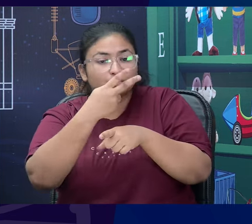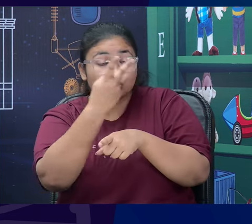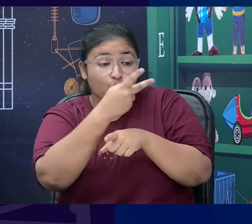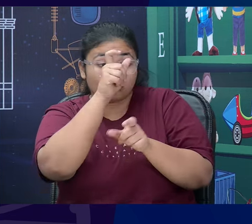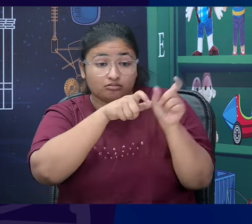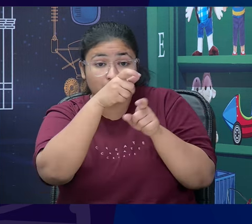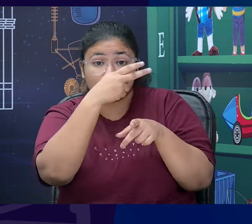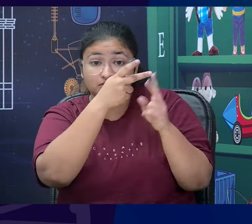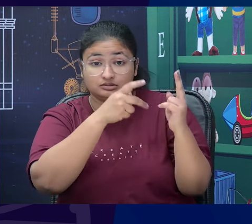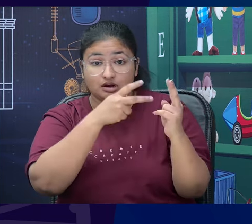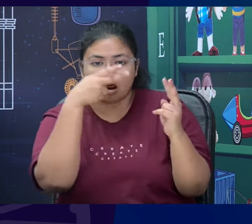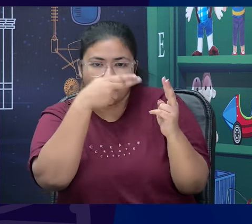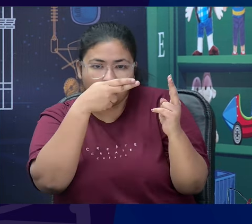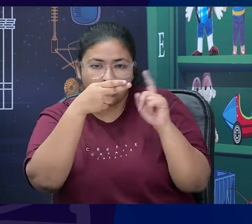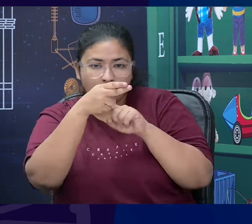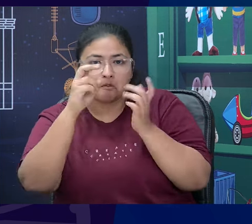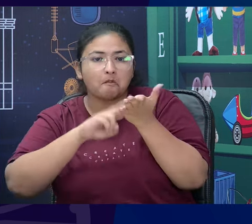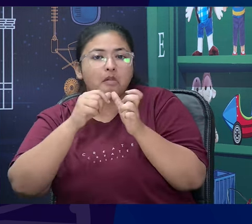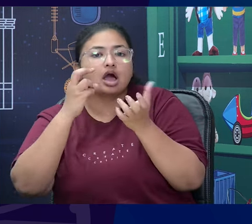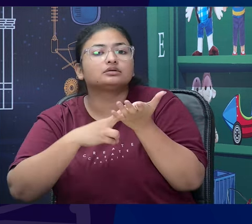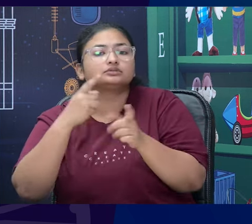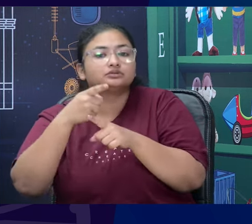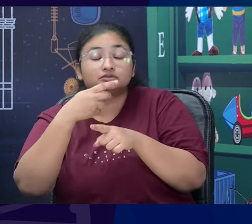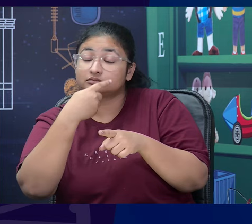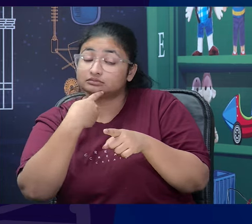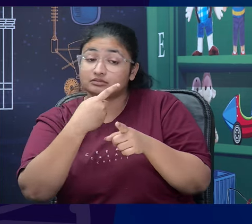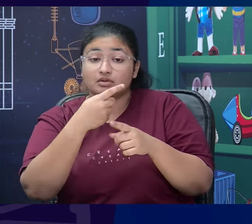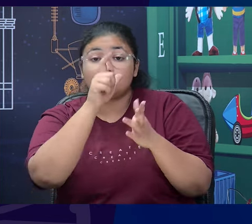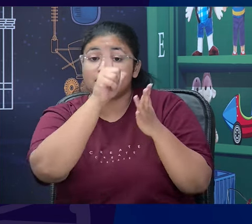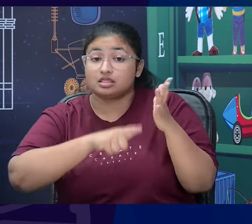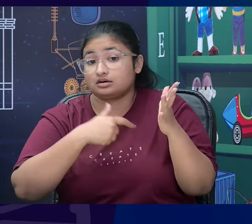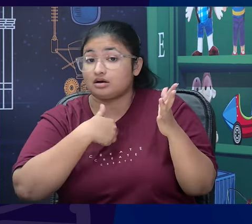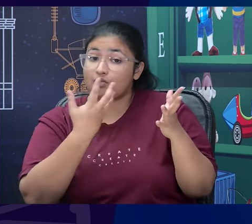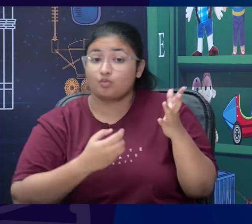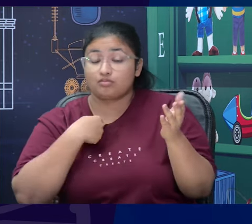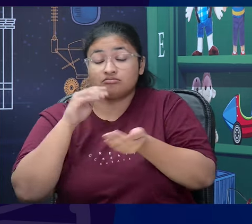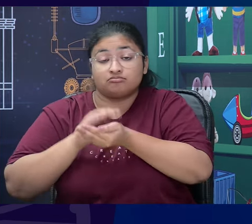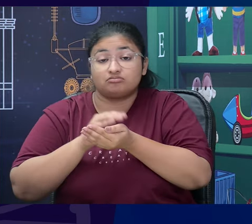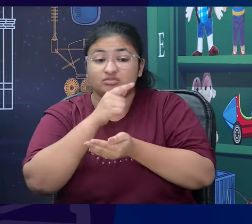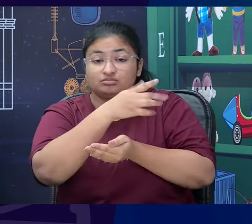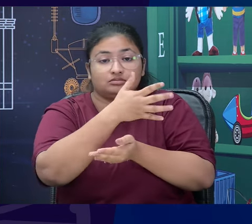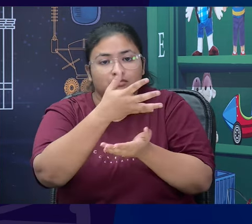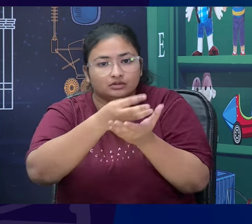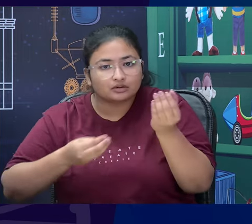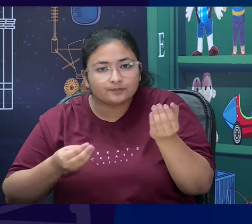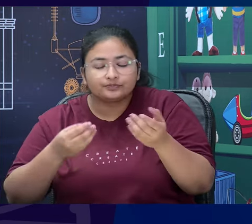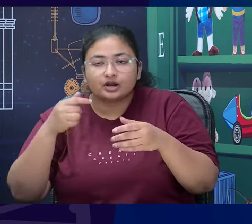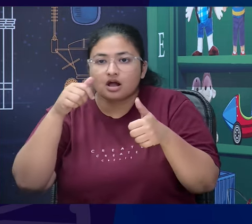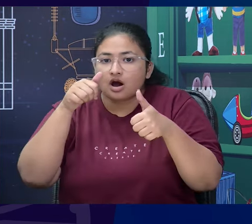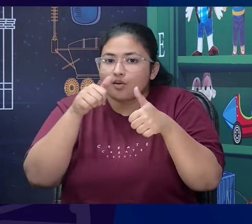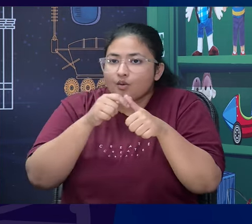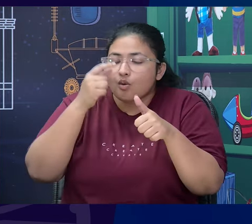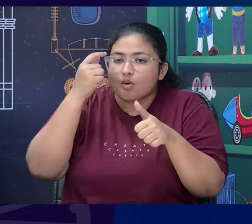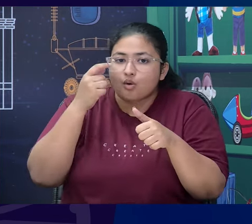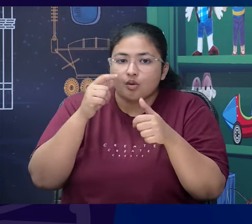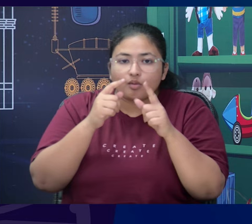to take the report by force, but thinking quickly Ausubal cooks up an elaborate lie